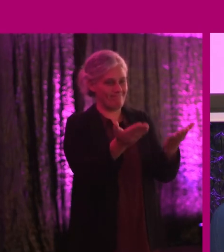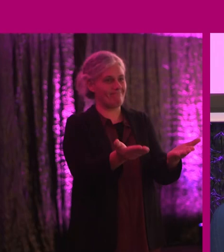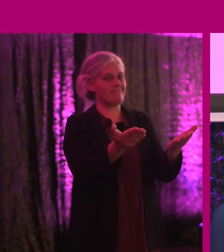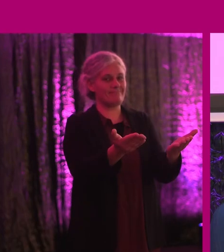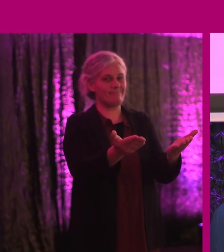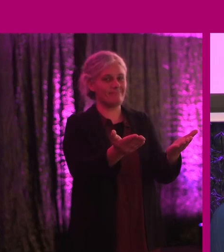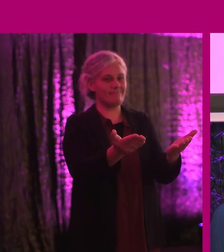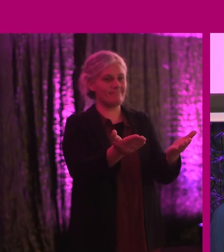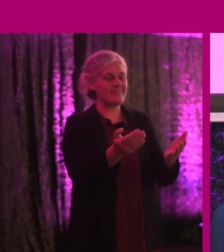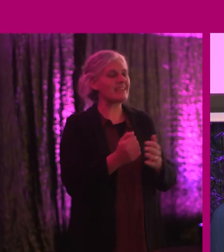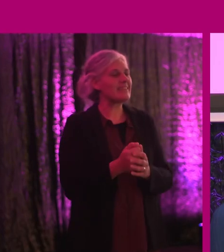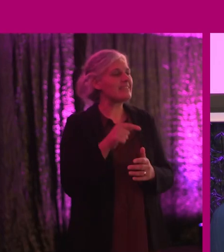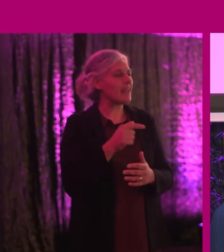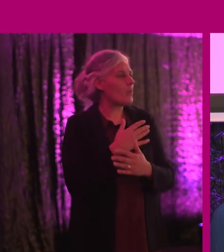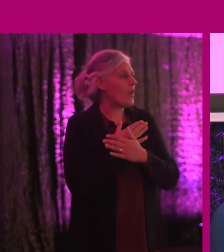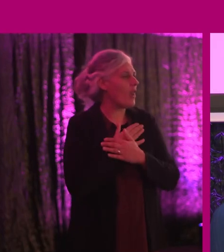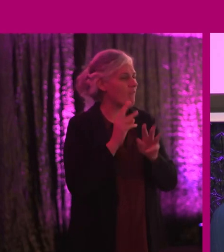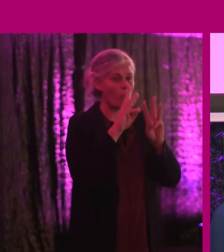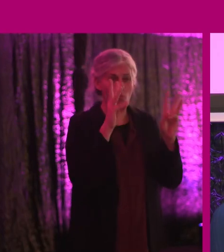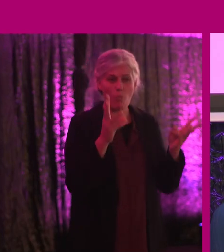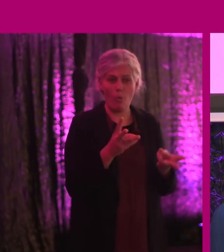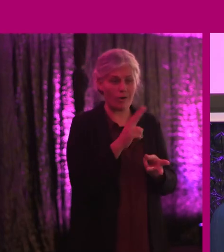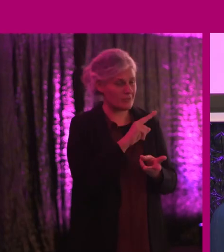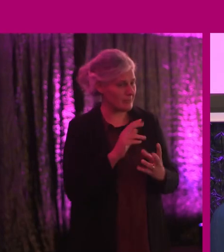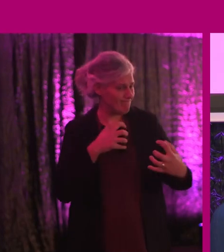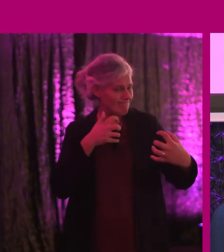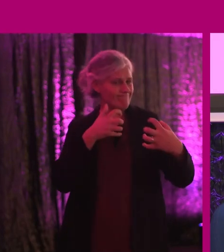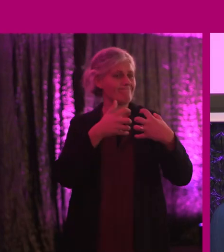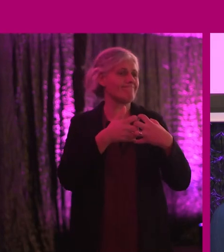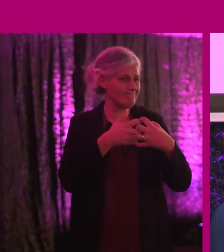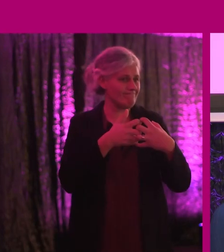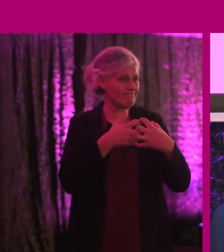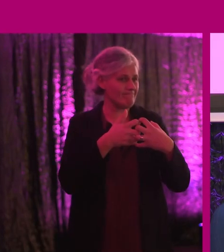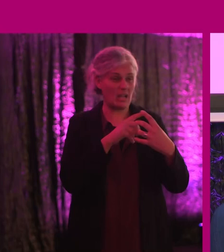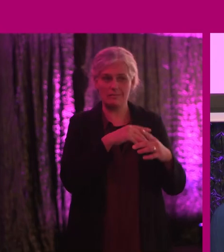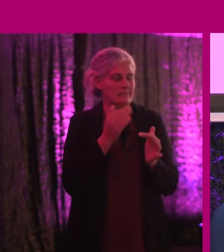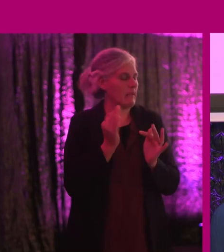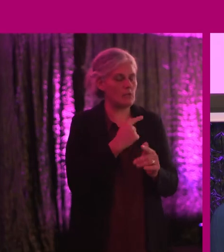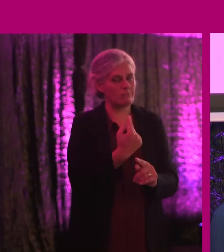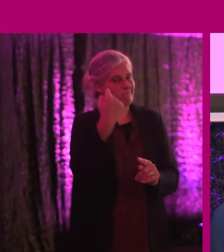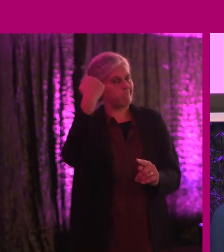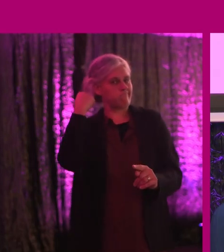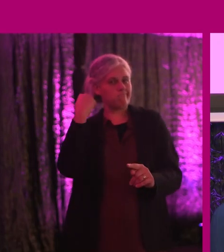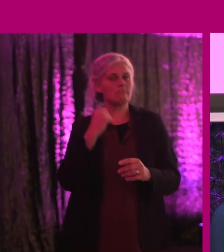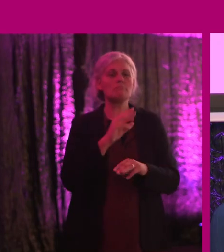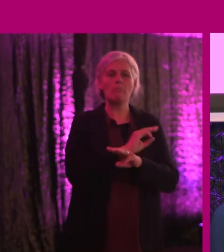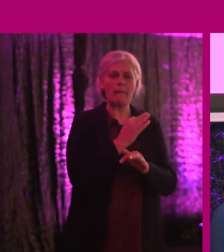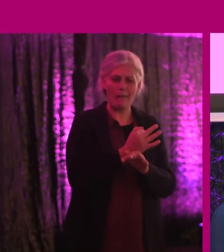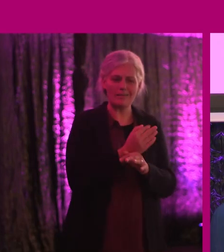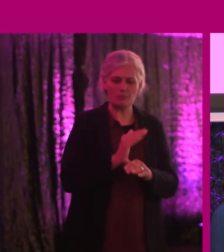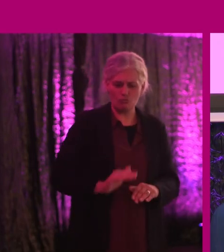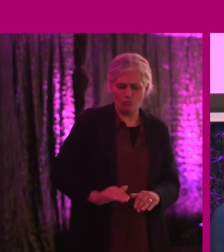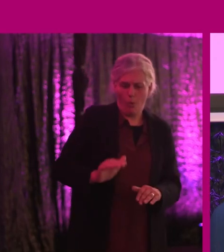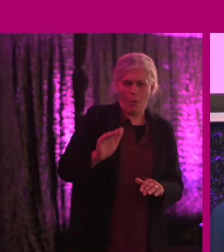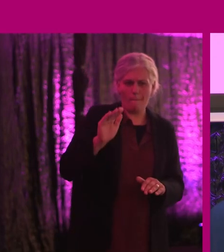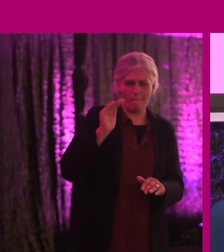And that's a sentiment that we love. But the world is not designed for that sentiment. And it certainly wasn't back then. So that's why my parents brought me up knowing